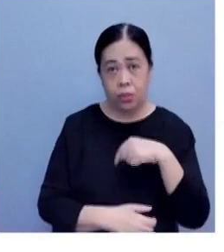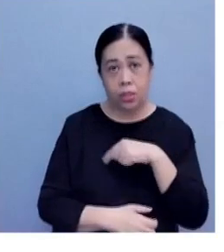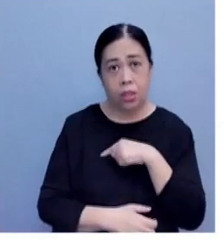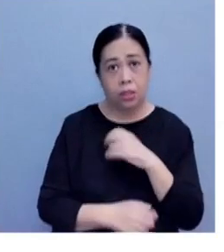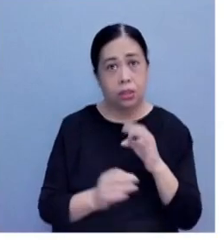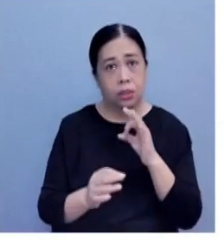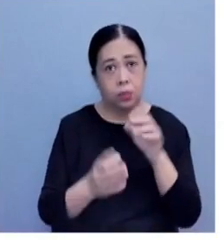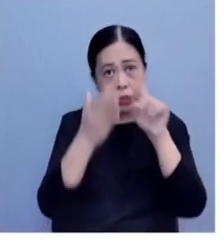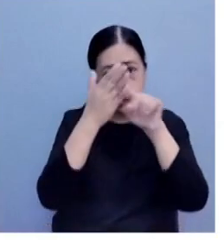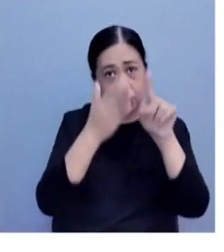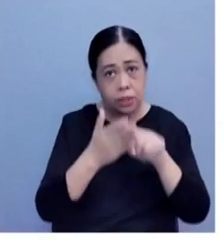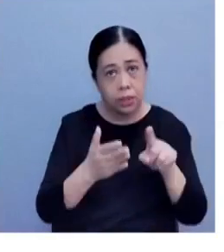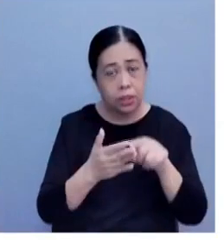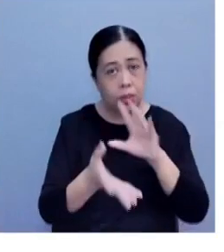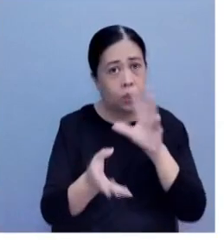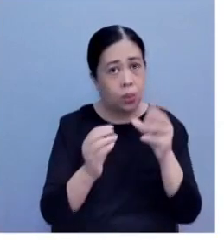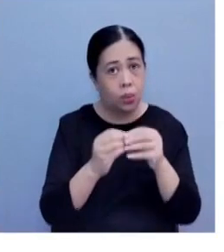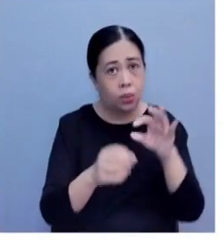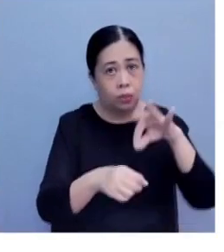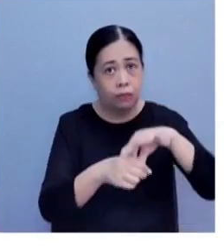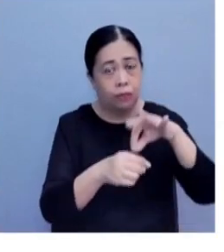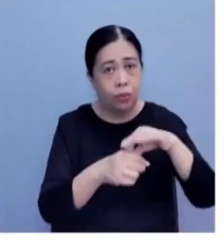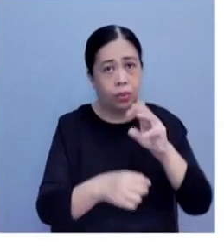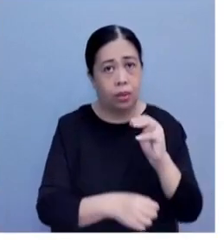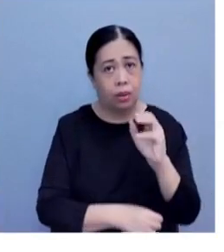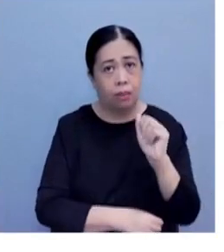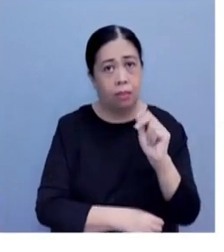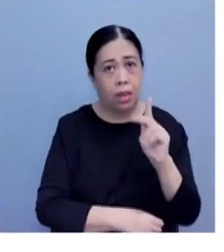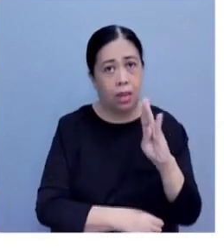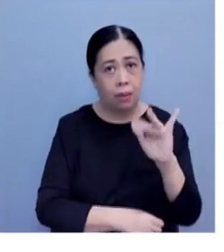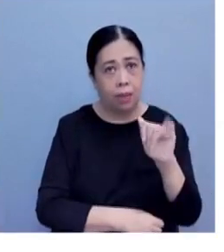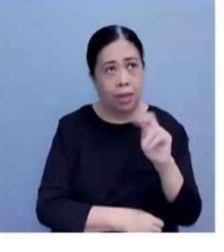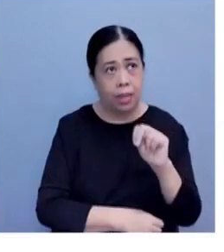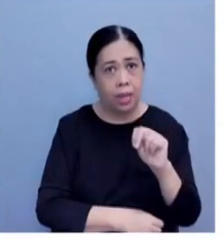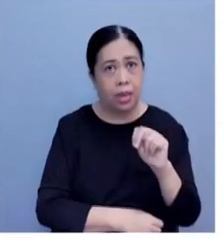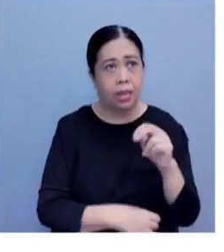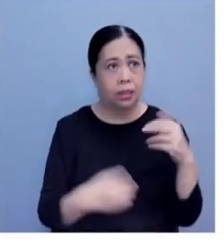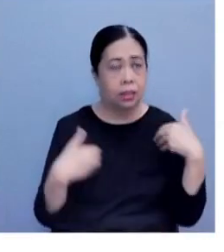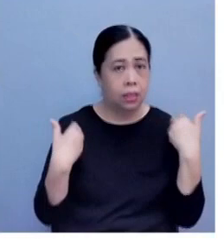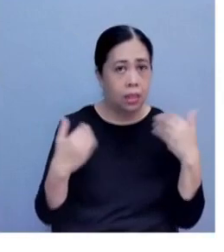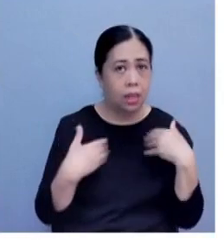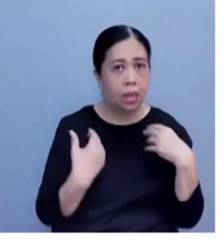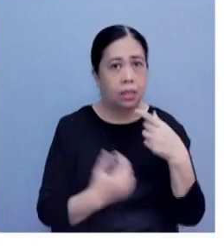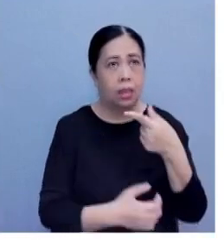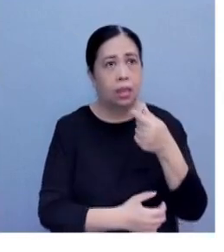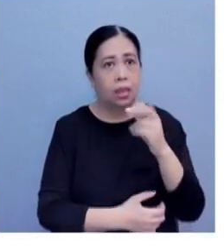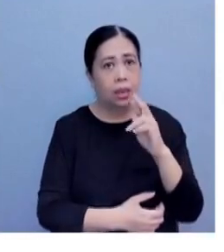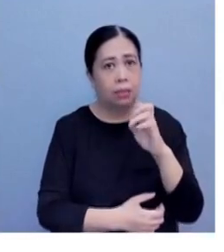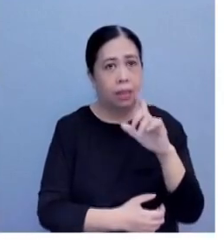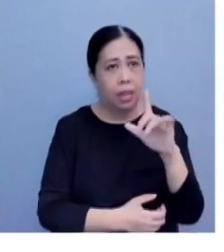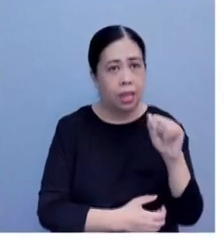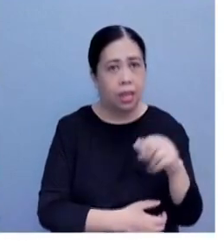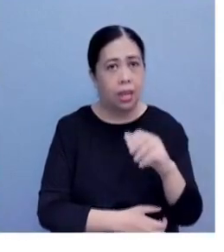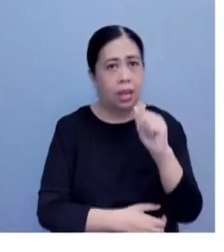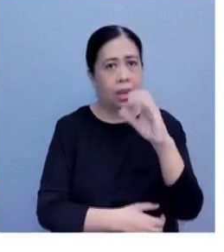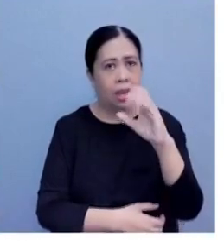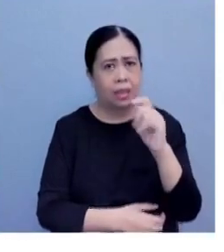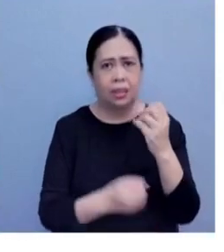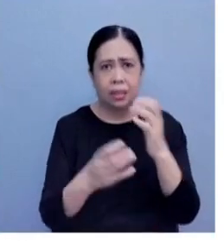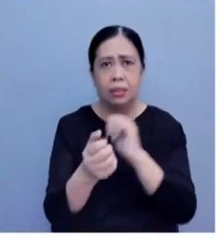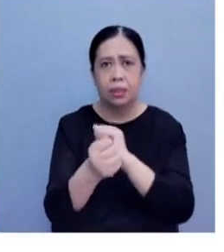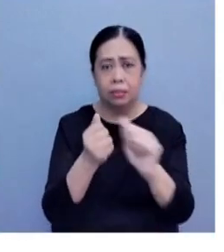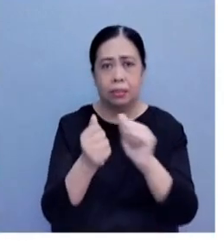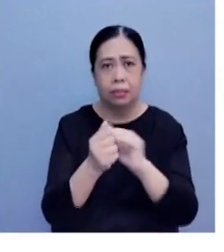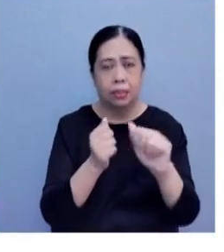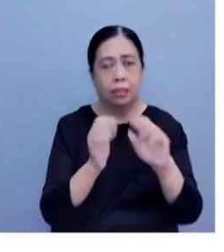if we check the voting record of the Makabayan coalition, Union Kabataan, Gabrielle and Act, sa dami po ng mga pinasang